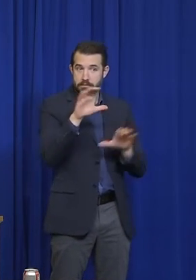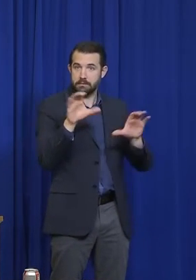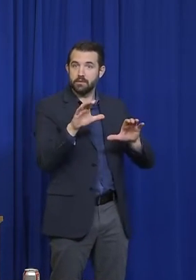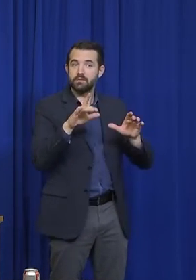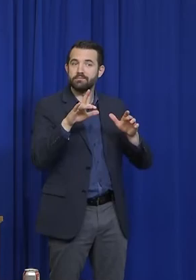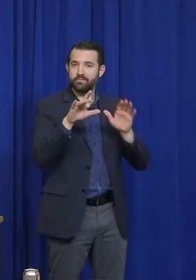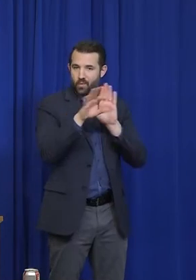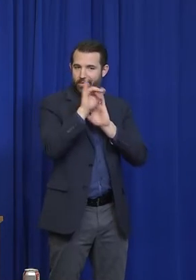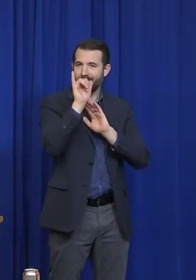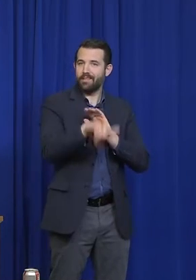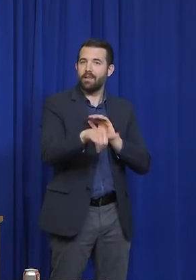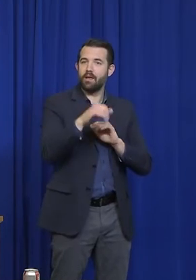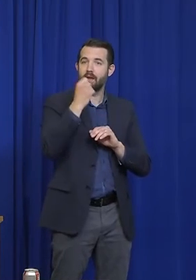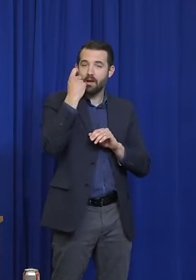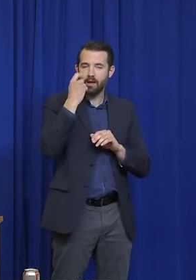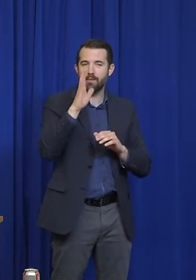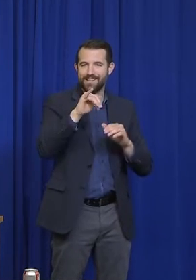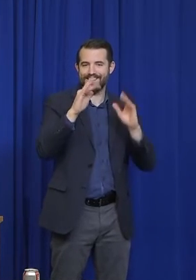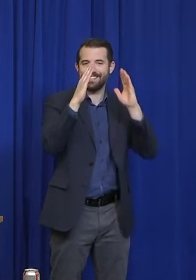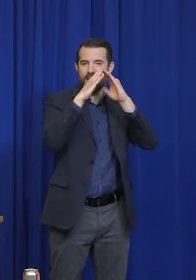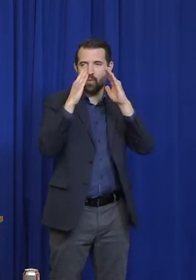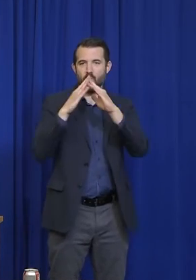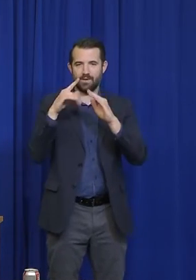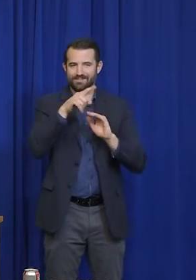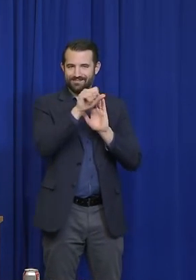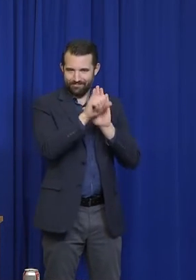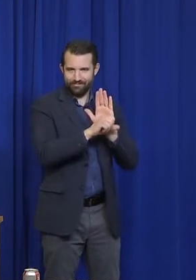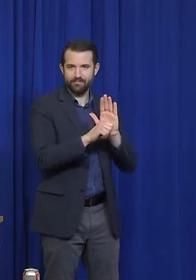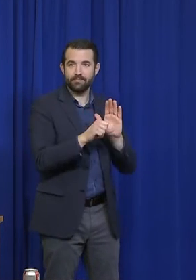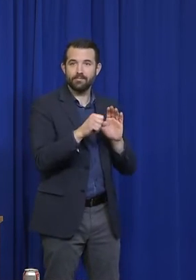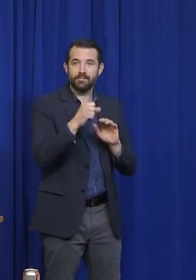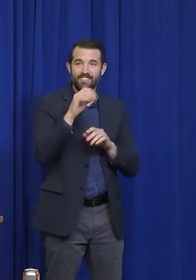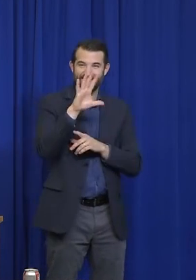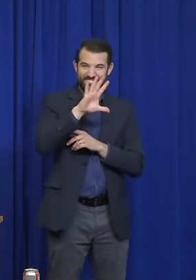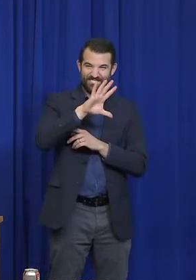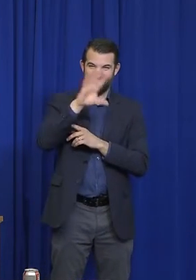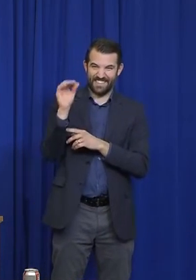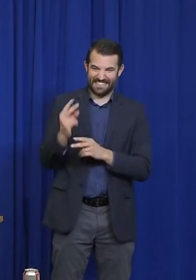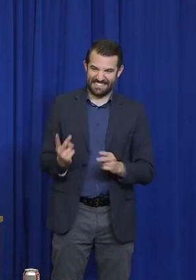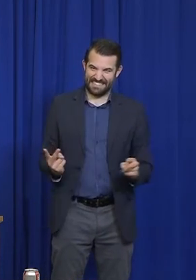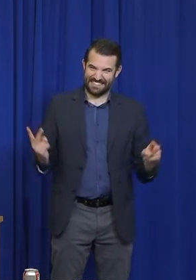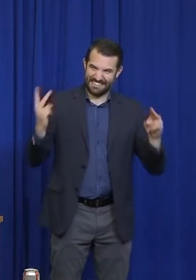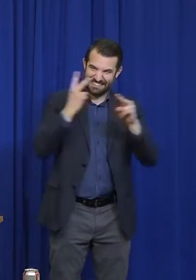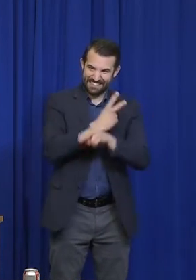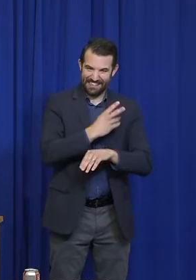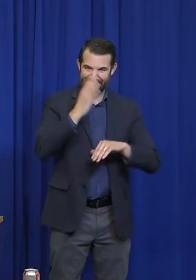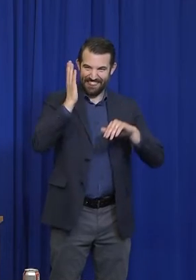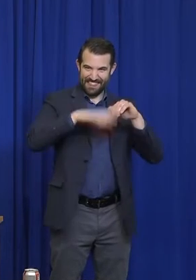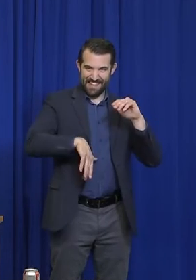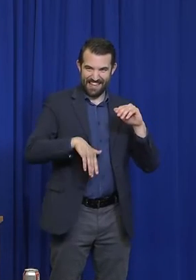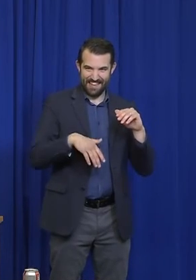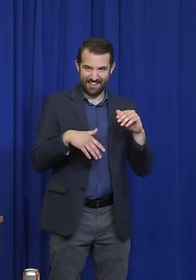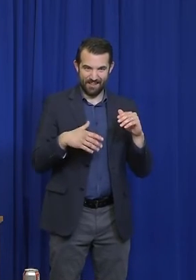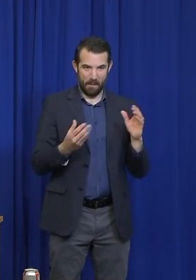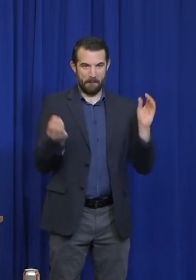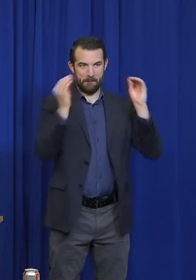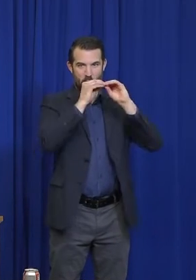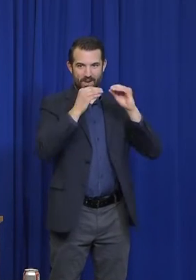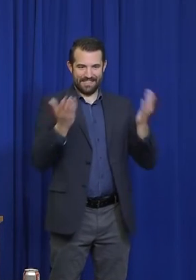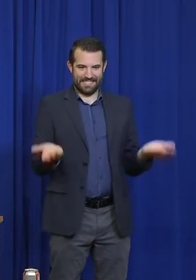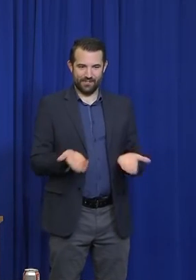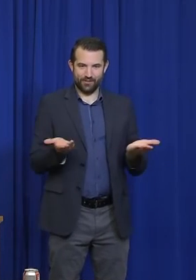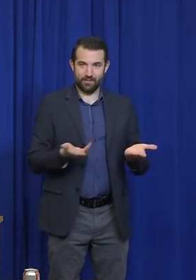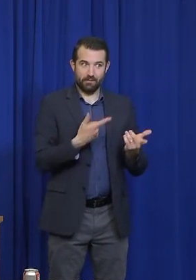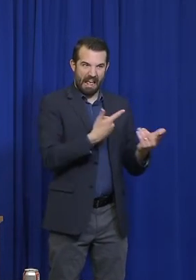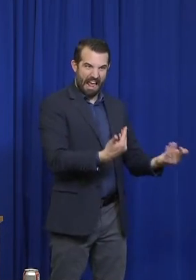also have 50 times the number of cases that we do, even though they only have about five or six times as many people. Which means they can release those